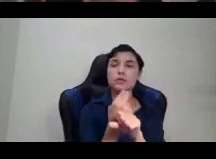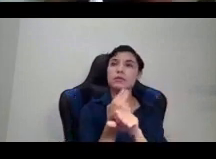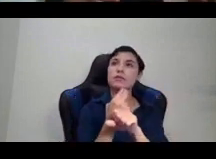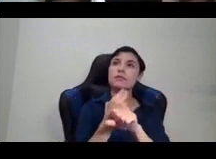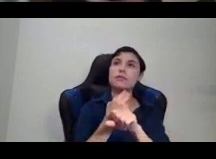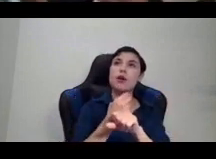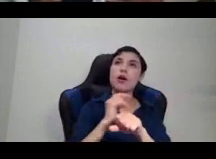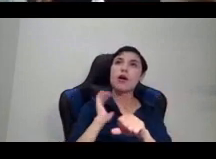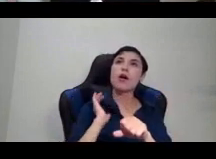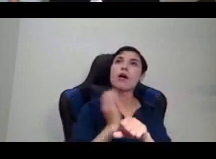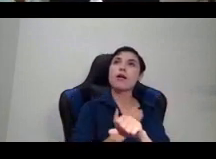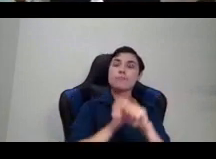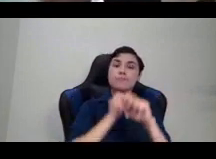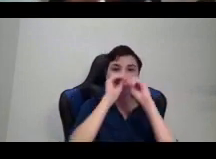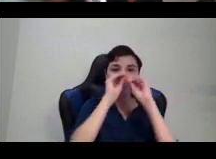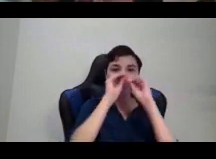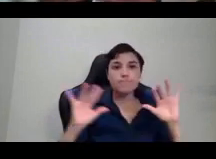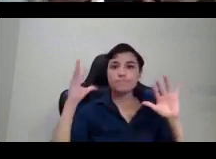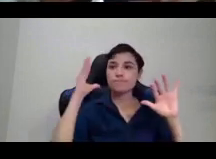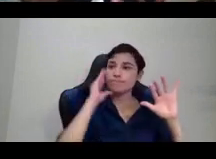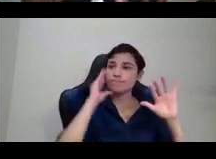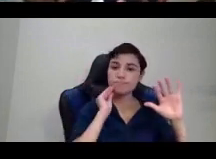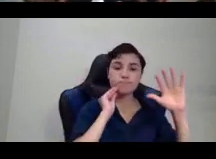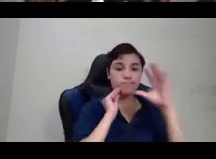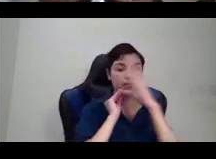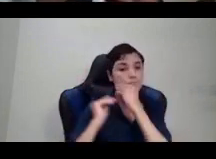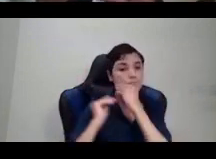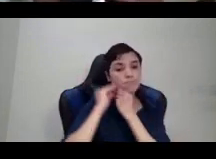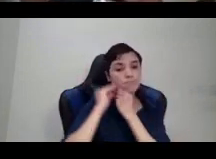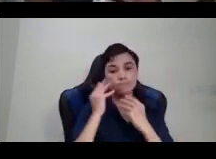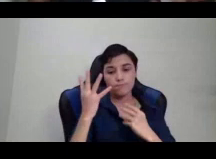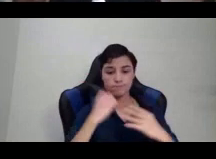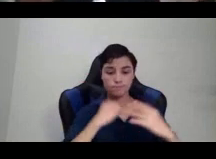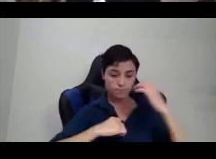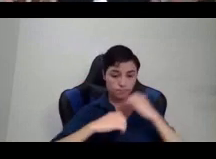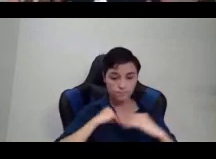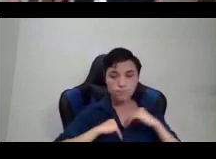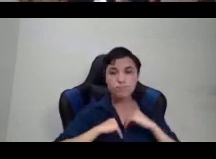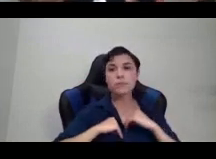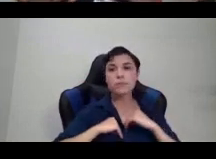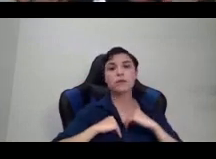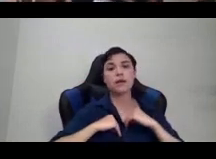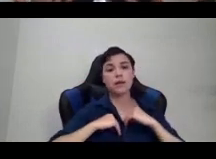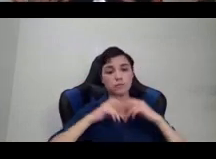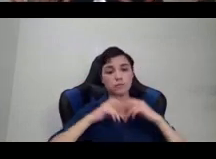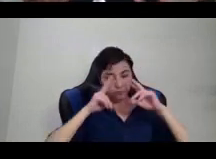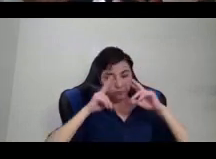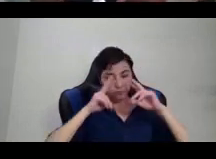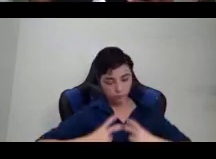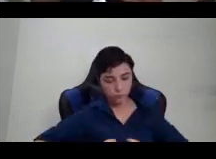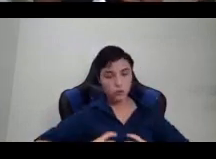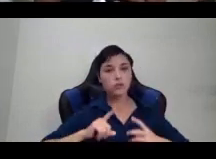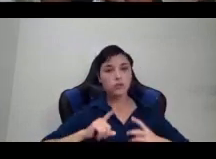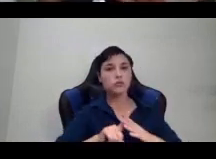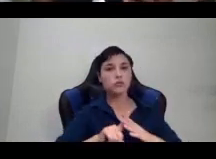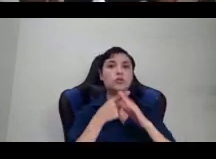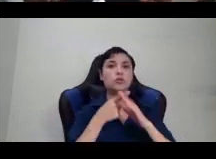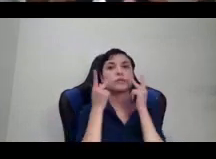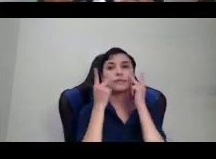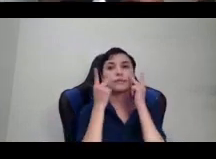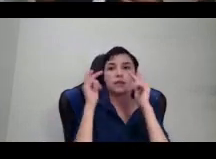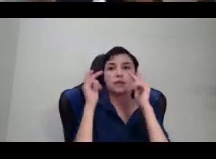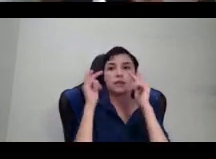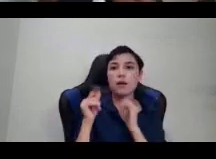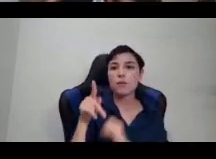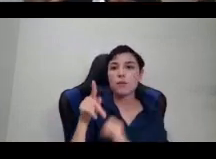to look at each other's experiences, use some empathy and start to draw some patterns with which we can form, which that forms the